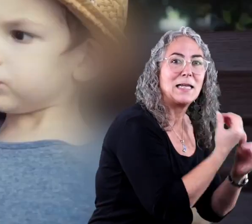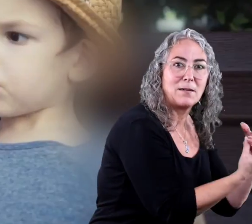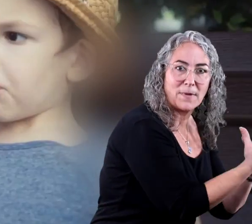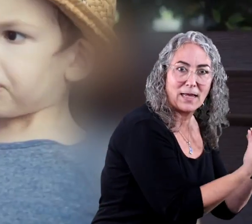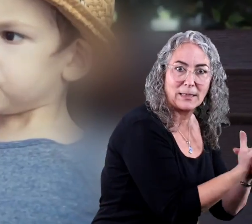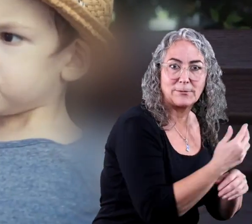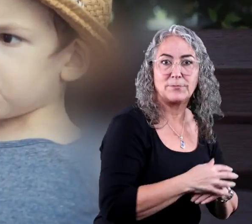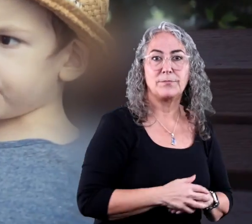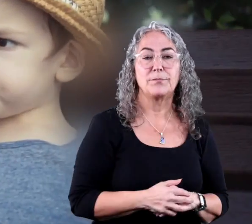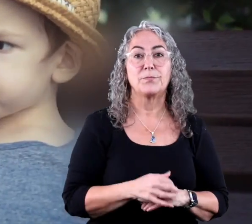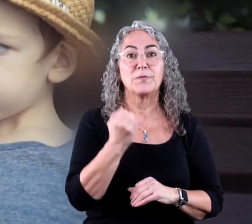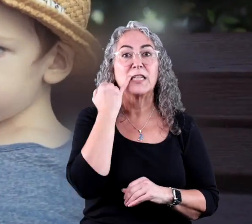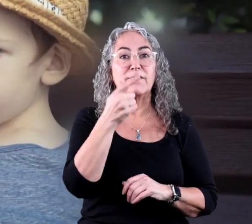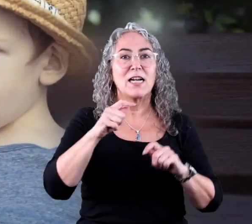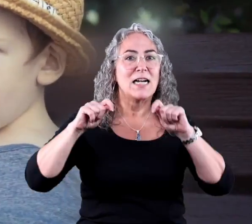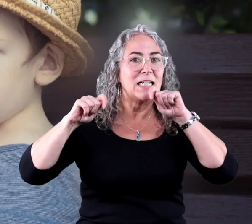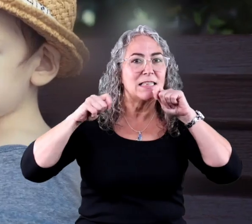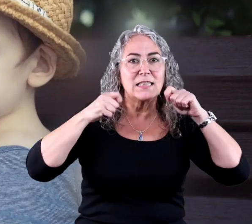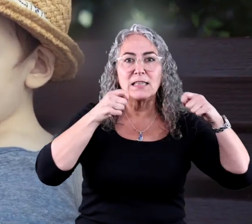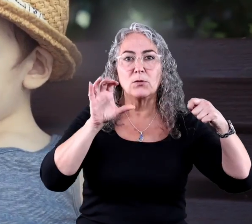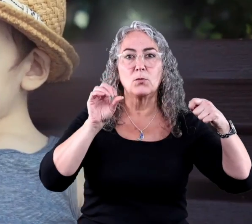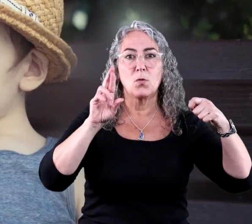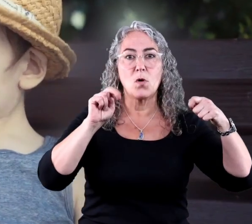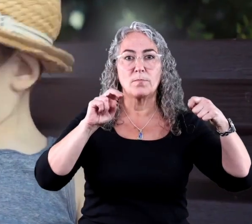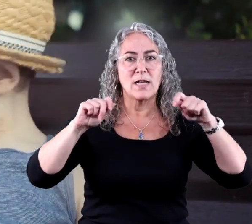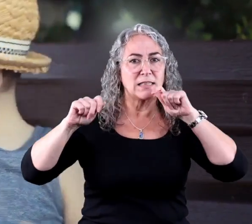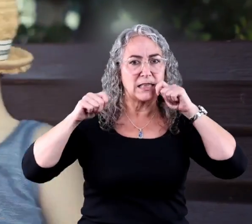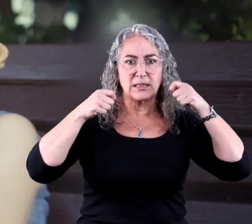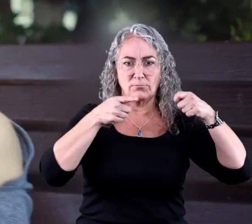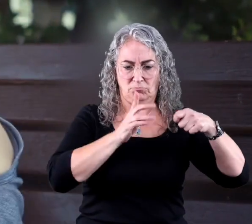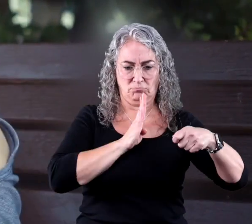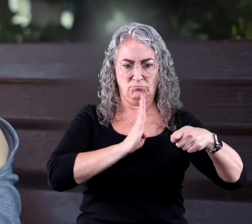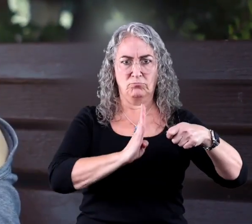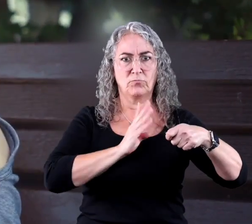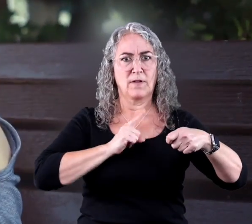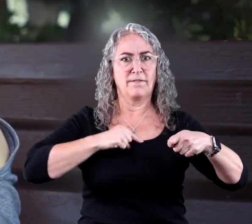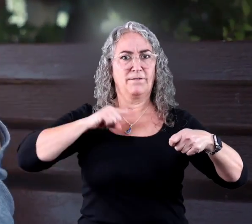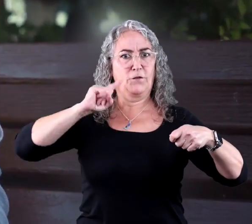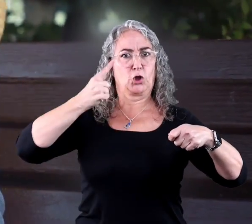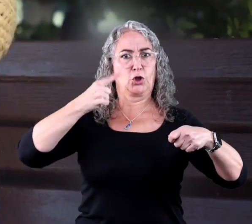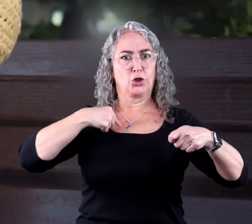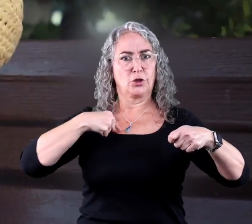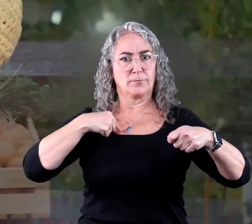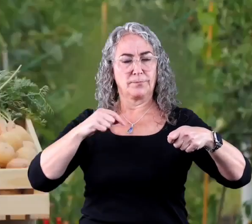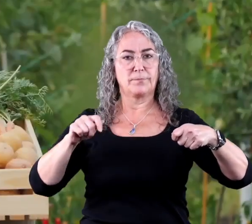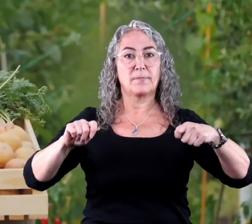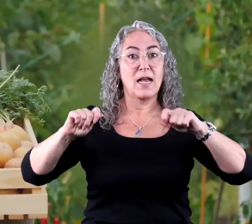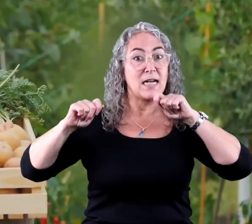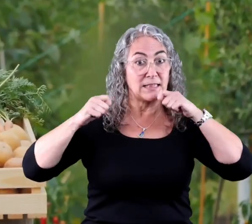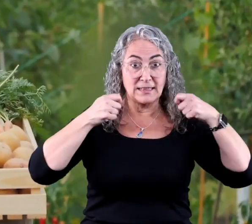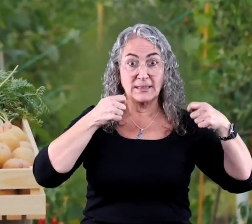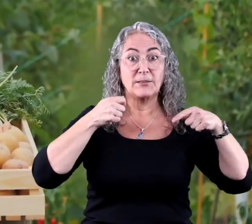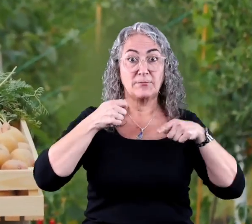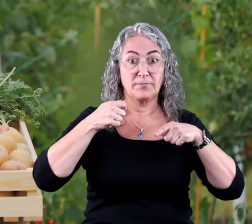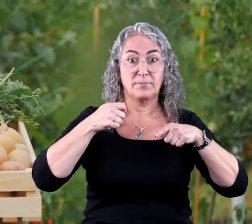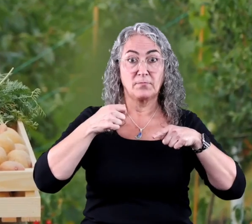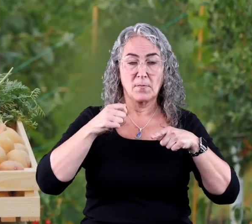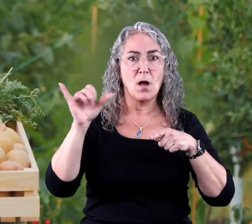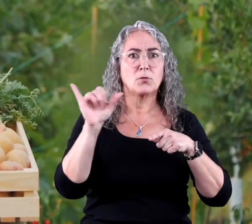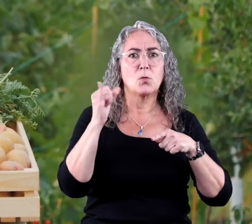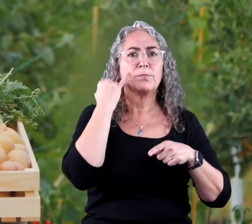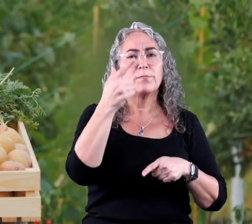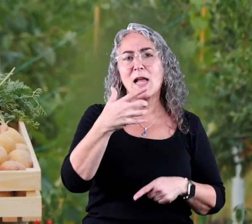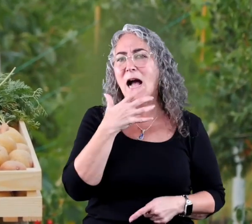If you eat a piece of corn on the cob directly, then you become the primary consumer. You are also the primary